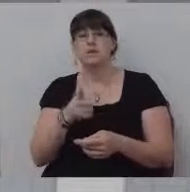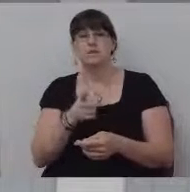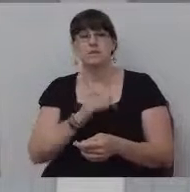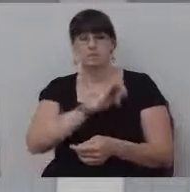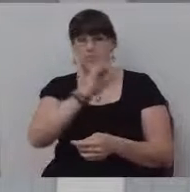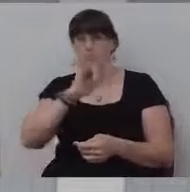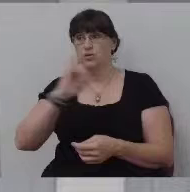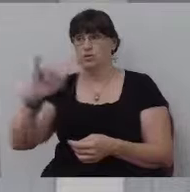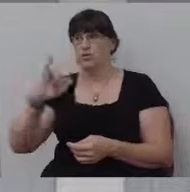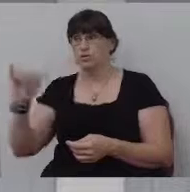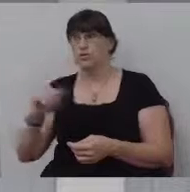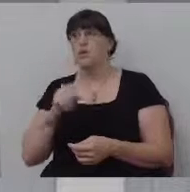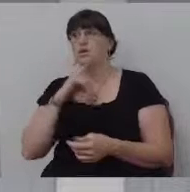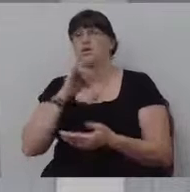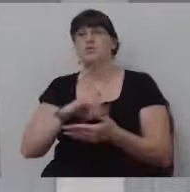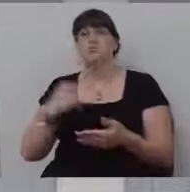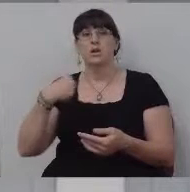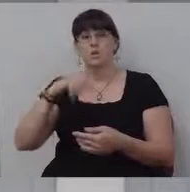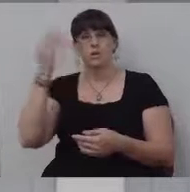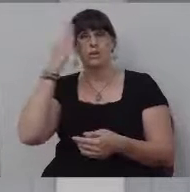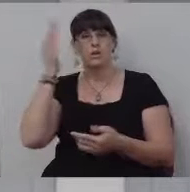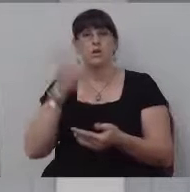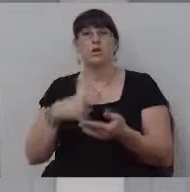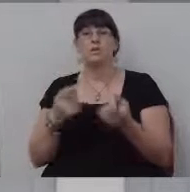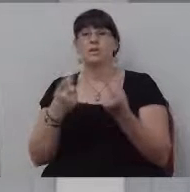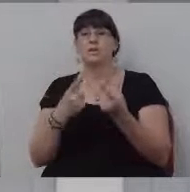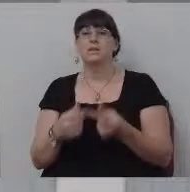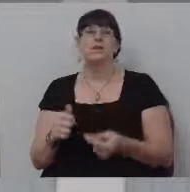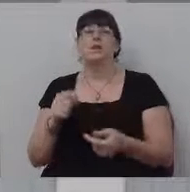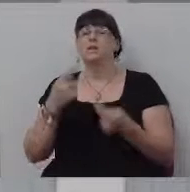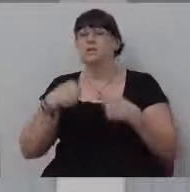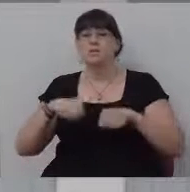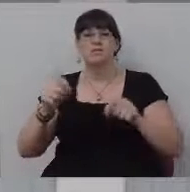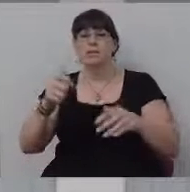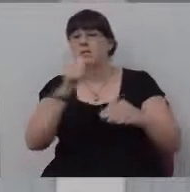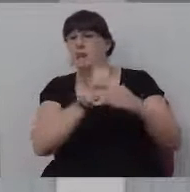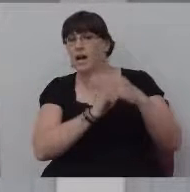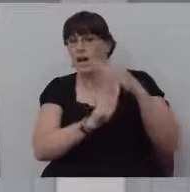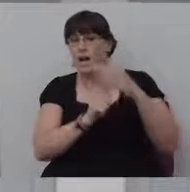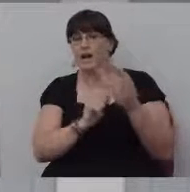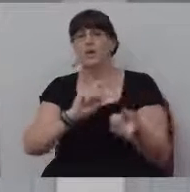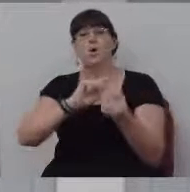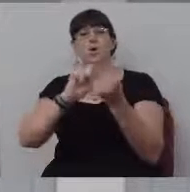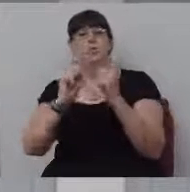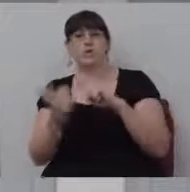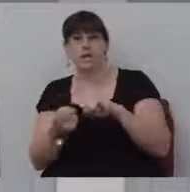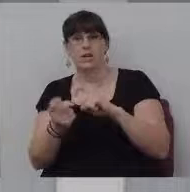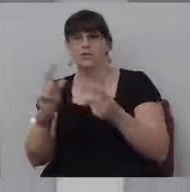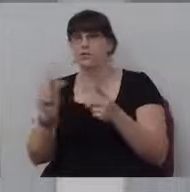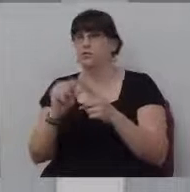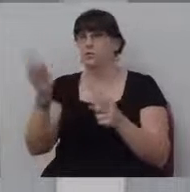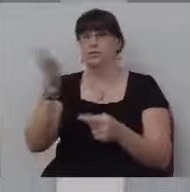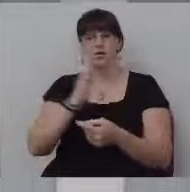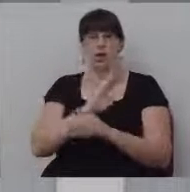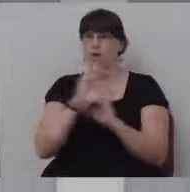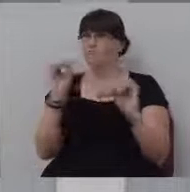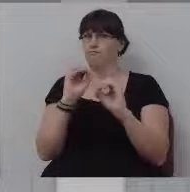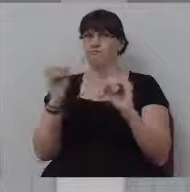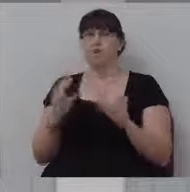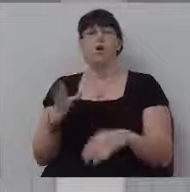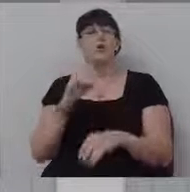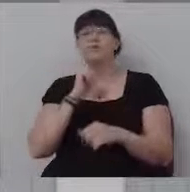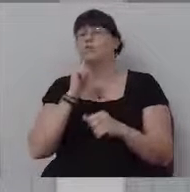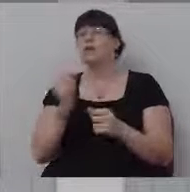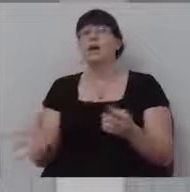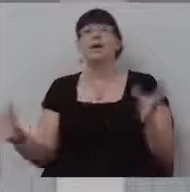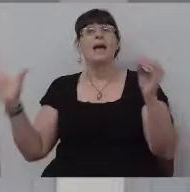would know, uh, what they did. They're not trying to hide. They're not trying to change the word of God. They're not trying to add to the word of